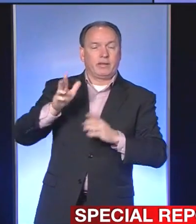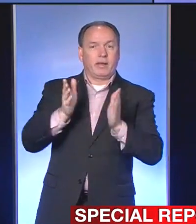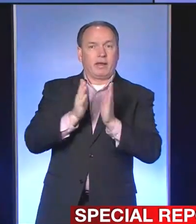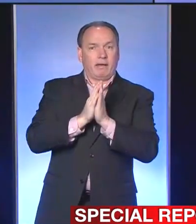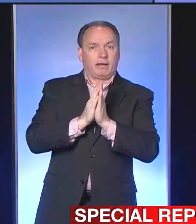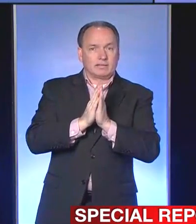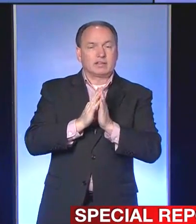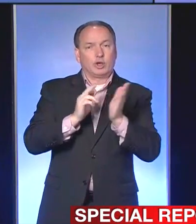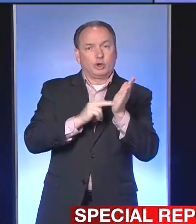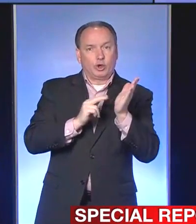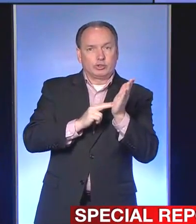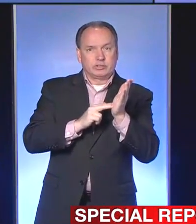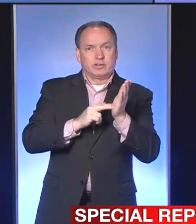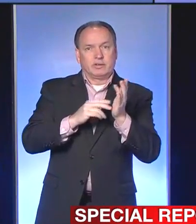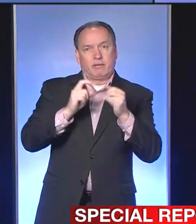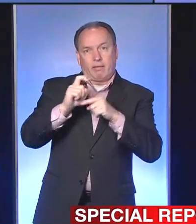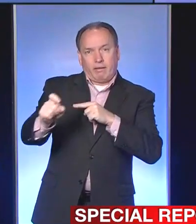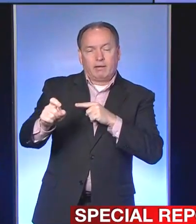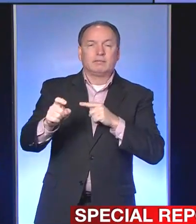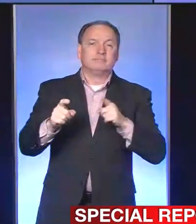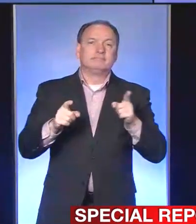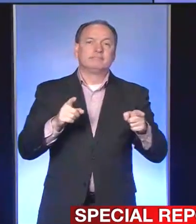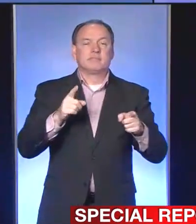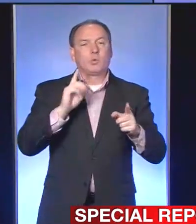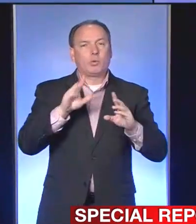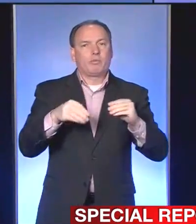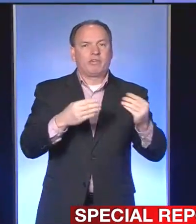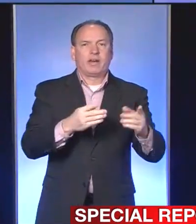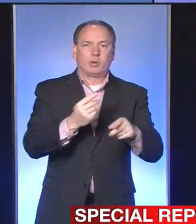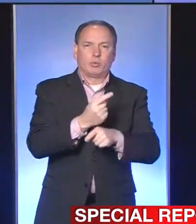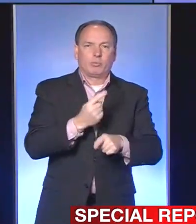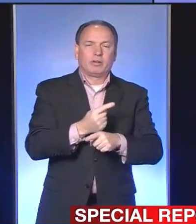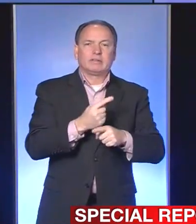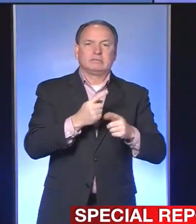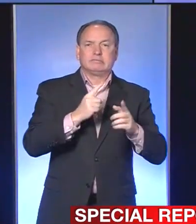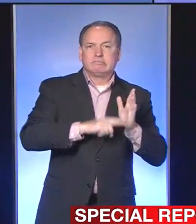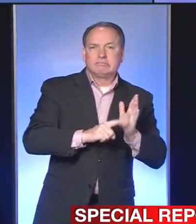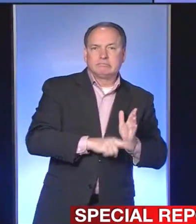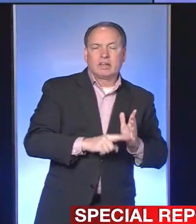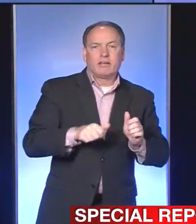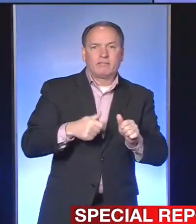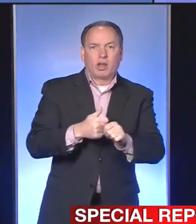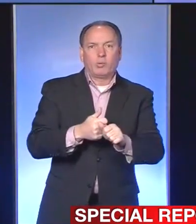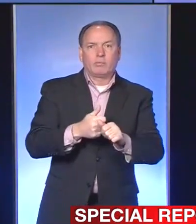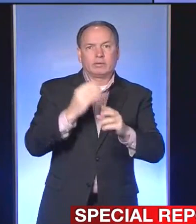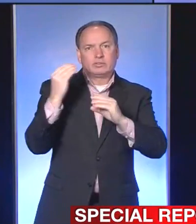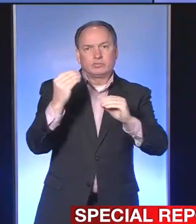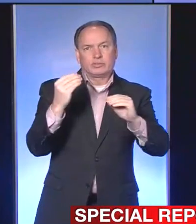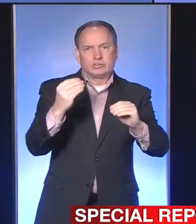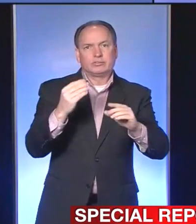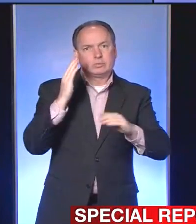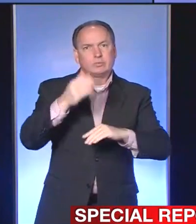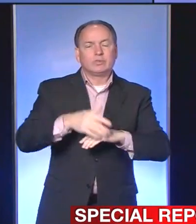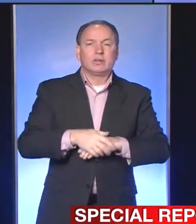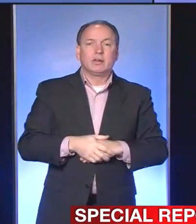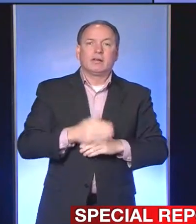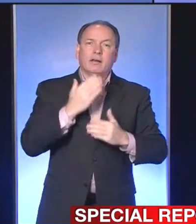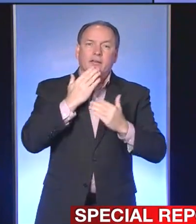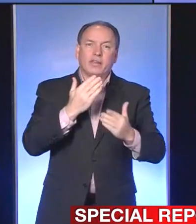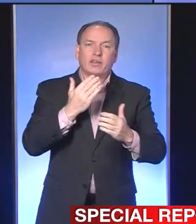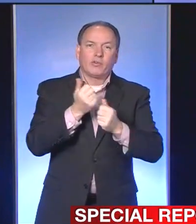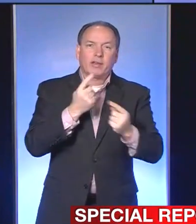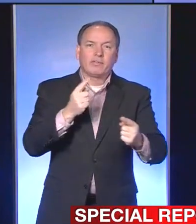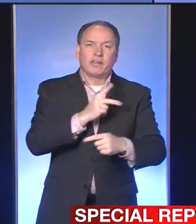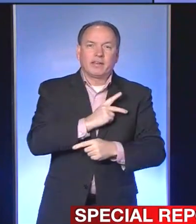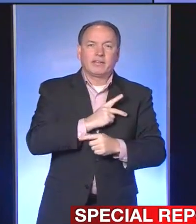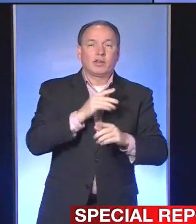The nurse there will provide veterans with appropriate screening and follow-up instructions. And again, thank you for everything, Kathy,